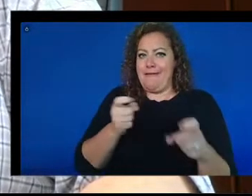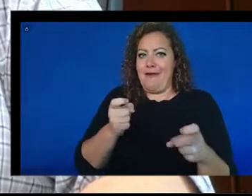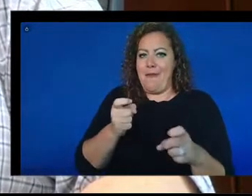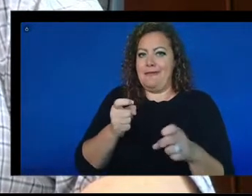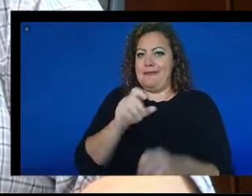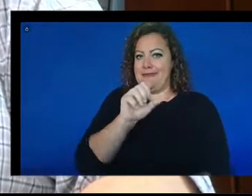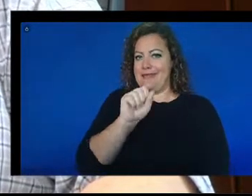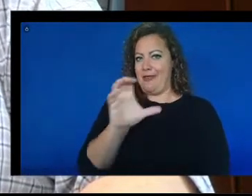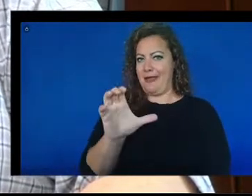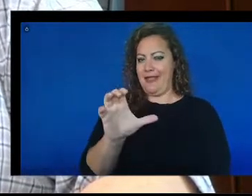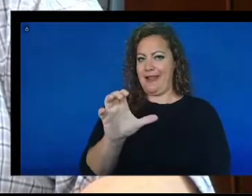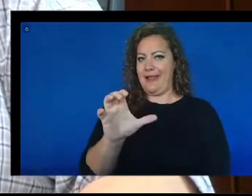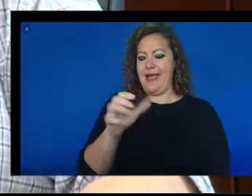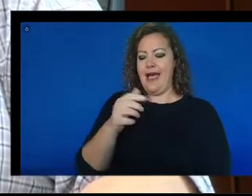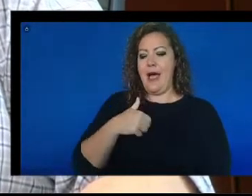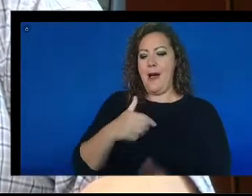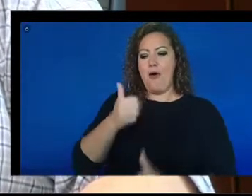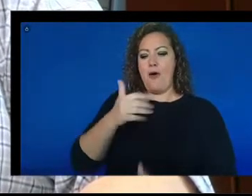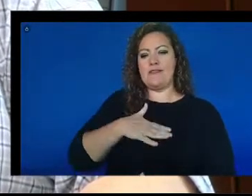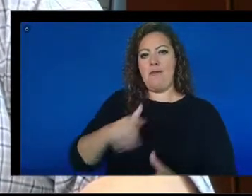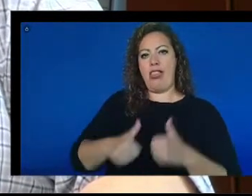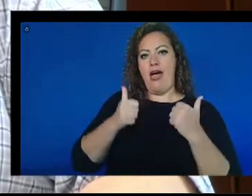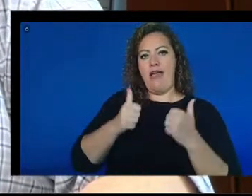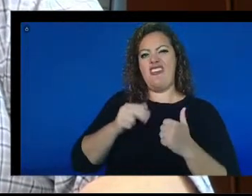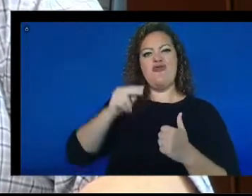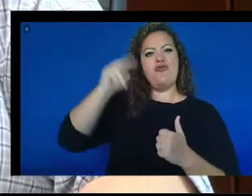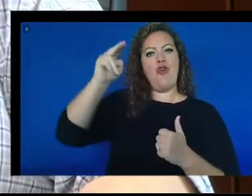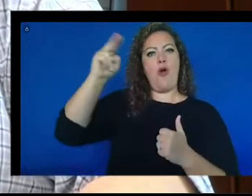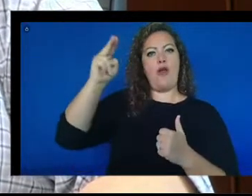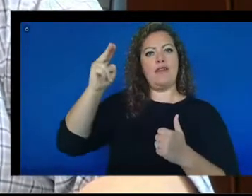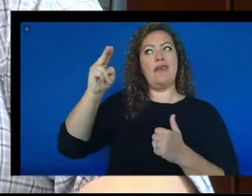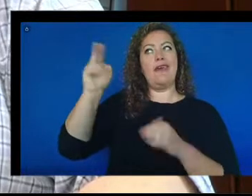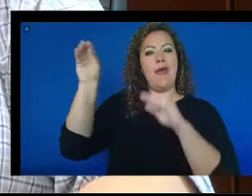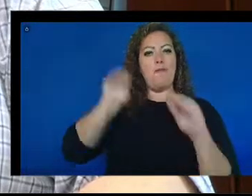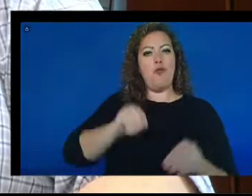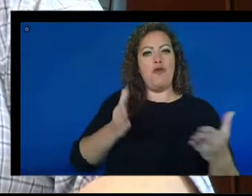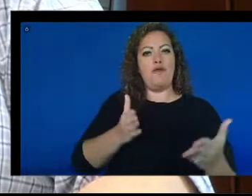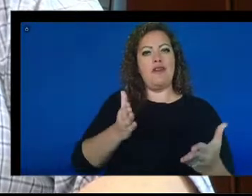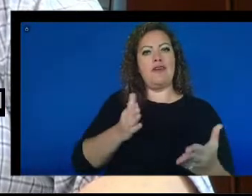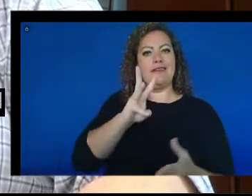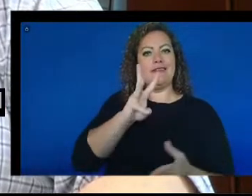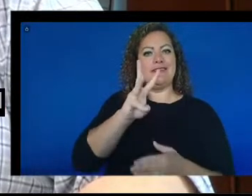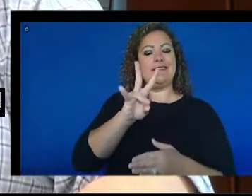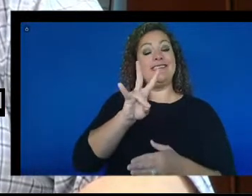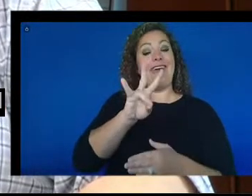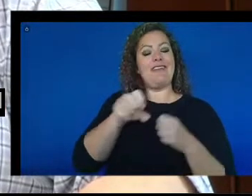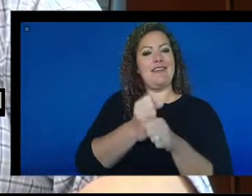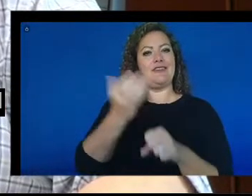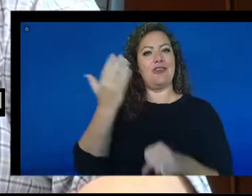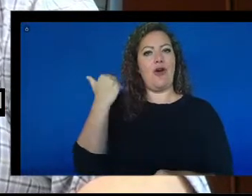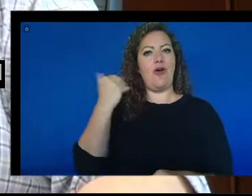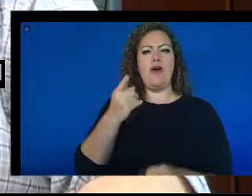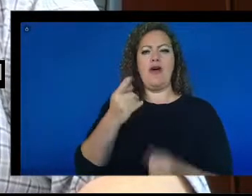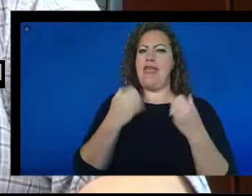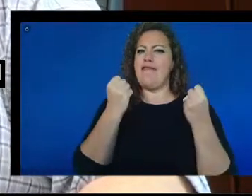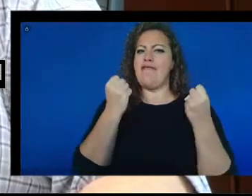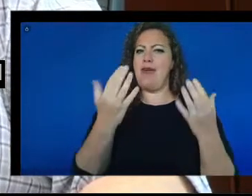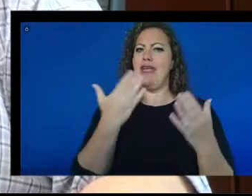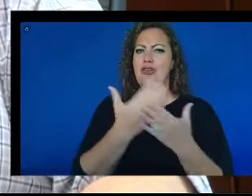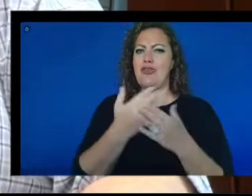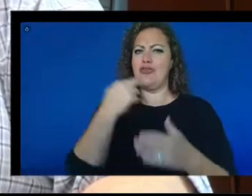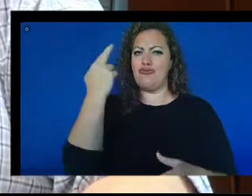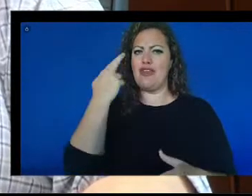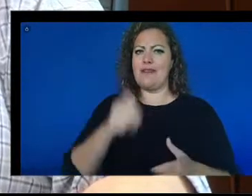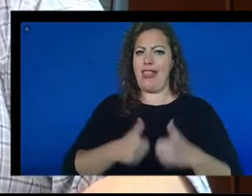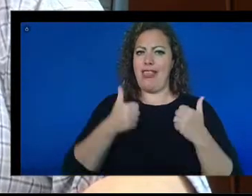I spent most of my life up north before moving here seven years ago. There are a lot of good reasons to live in South Carolina. I